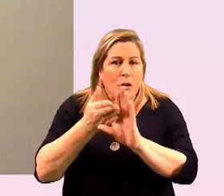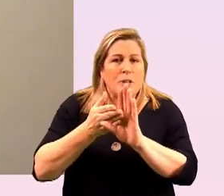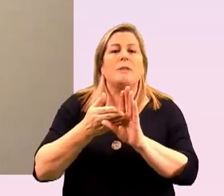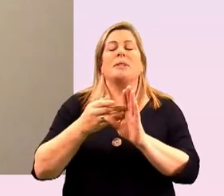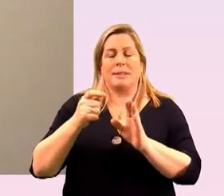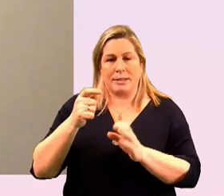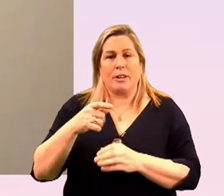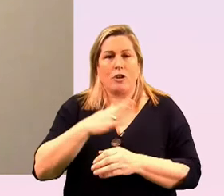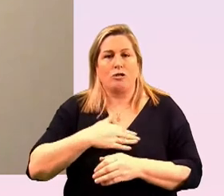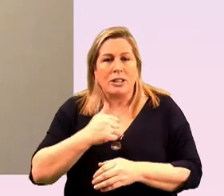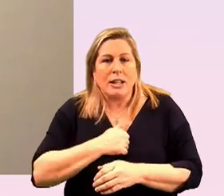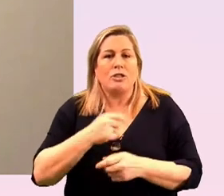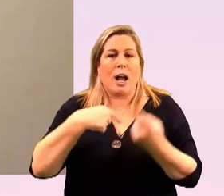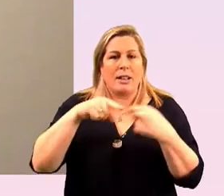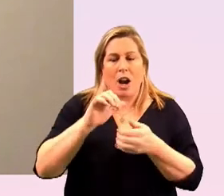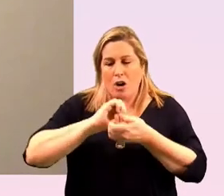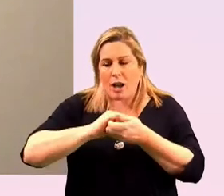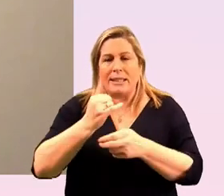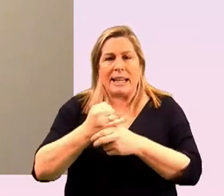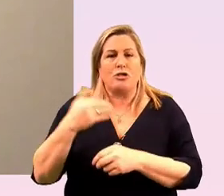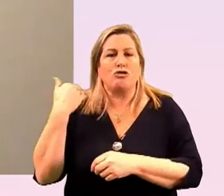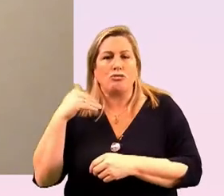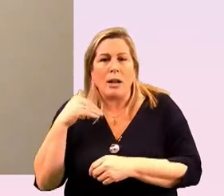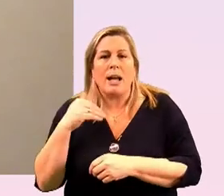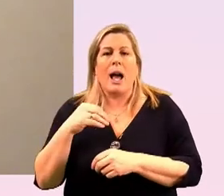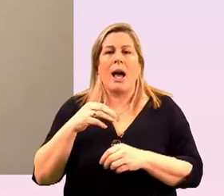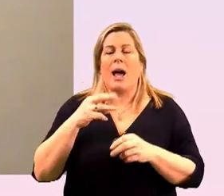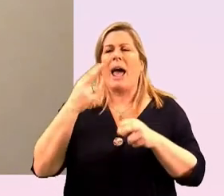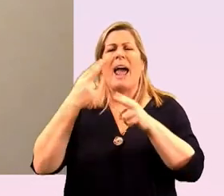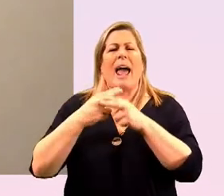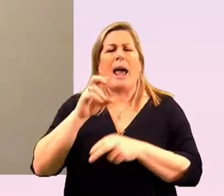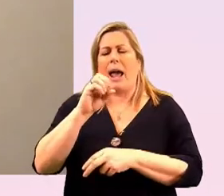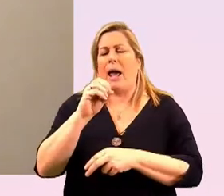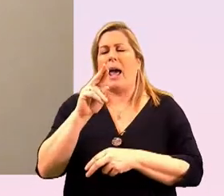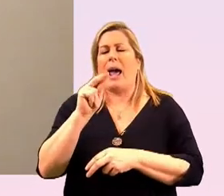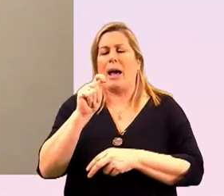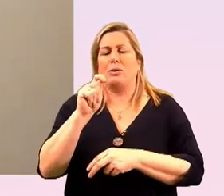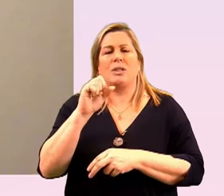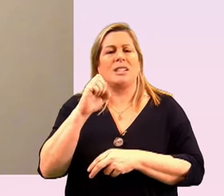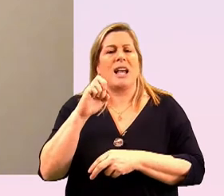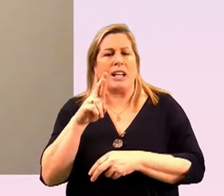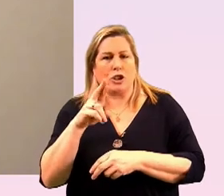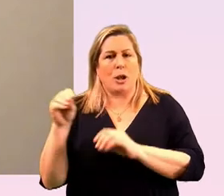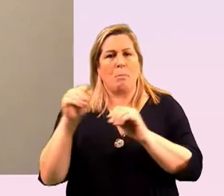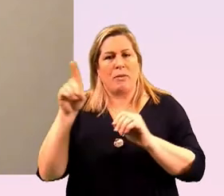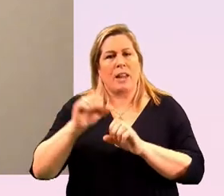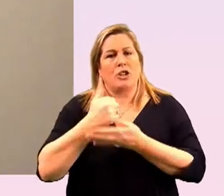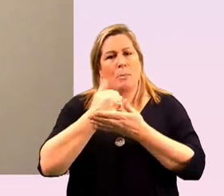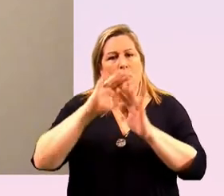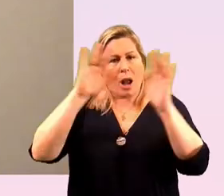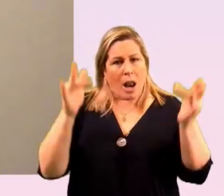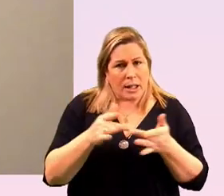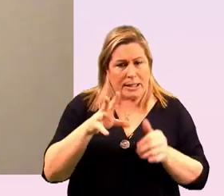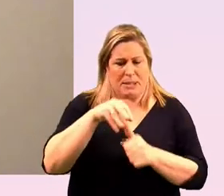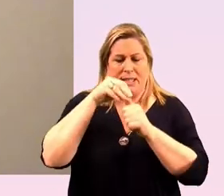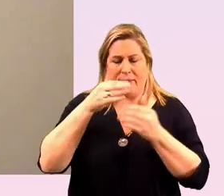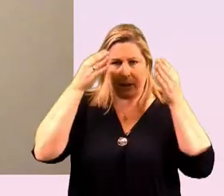our our colleagues up in drohada outsiders and moving their support online and recently in particular to mental health and